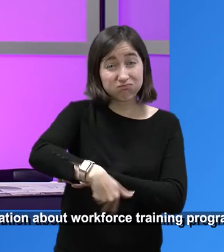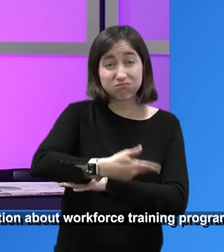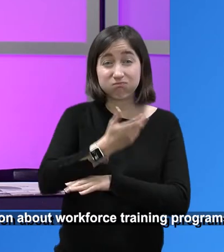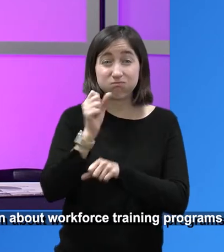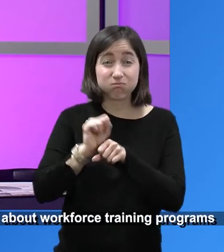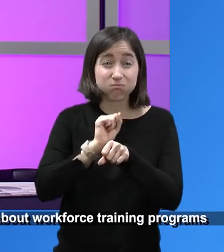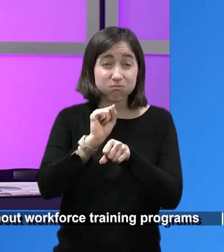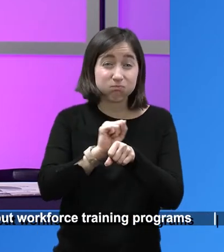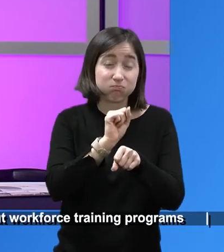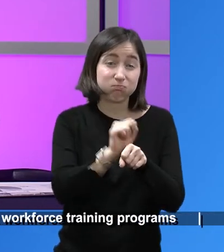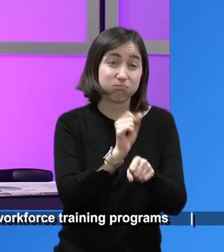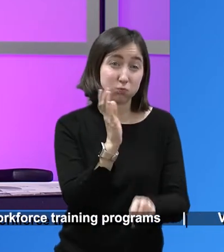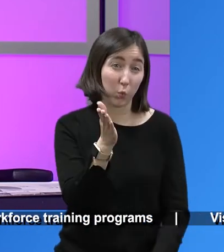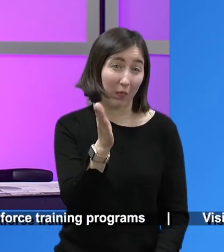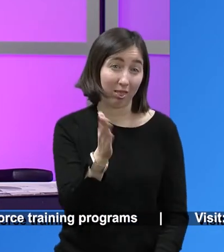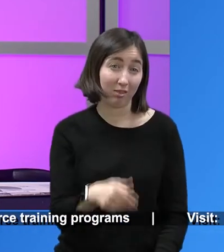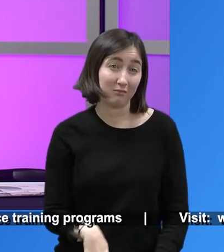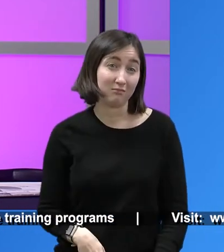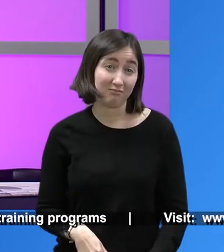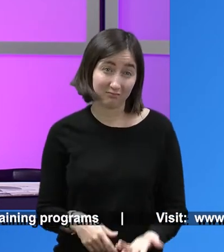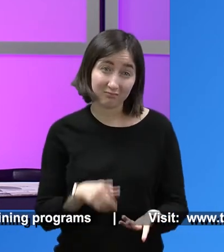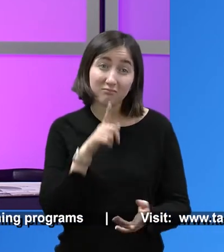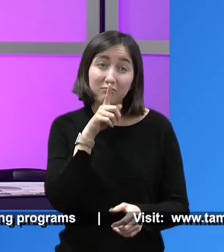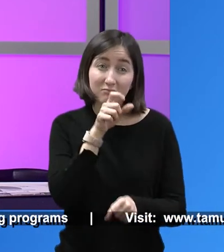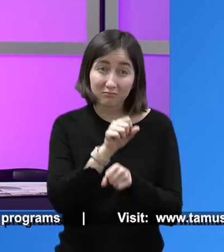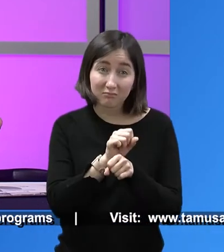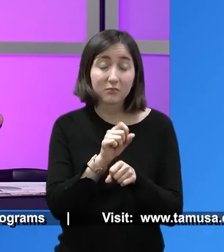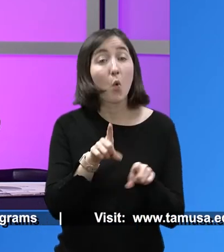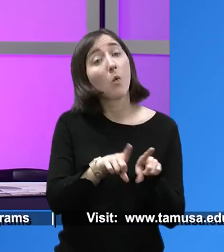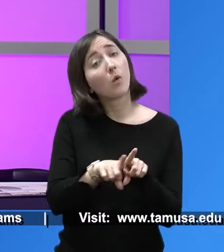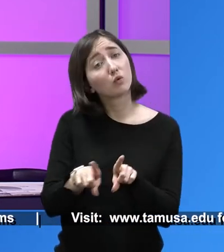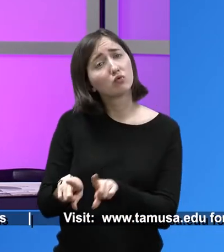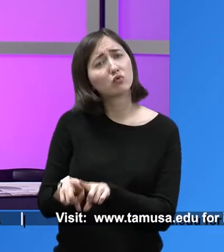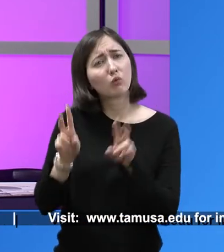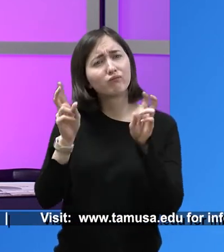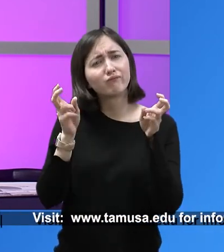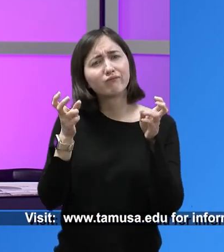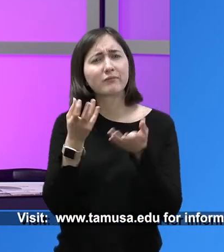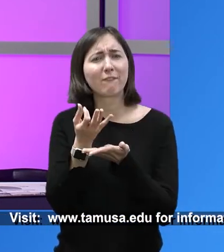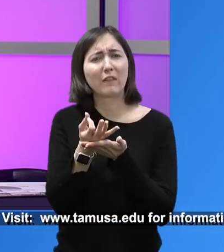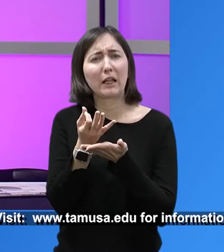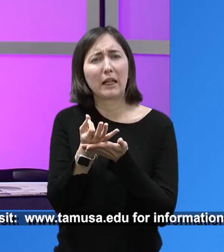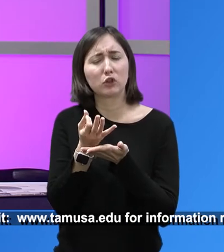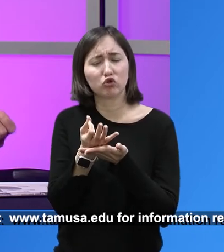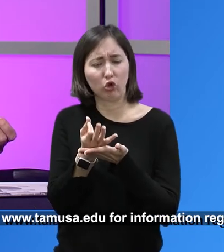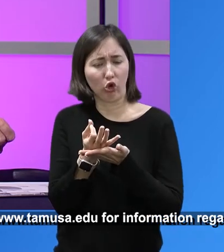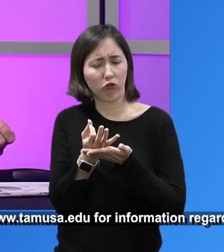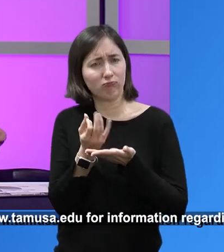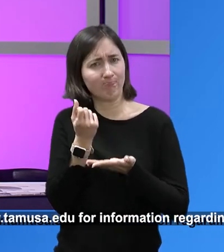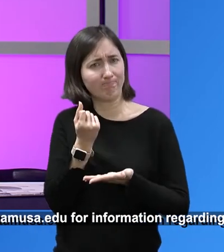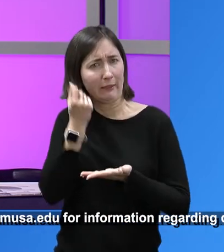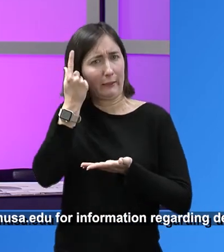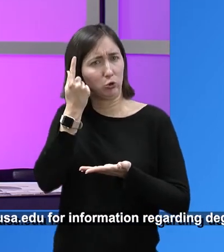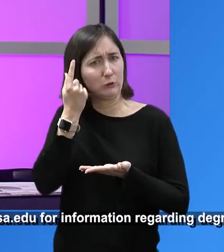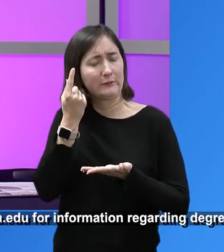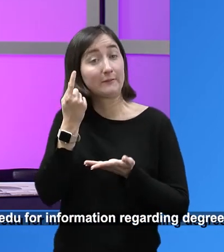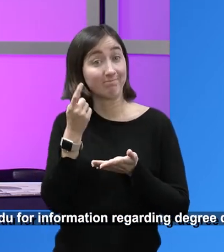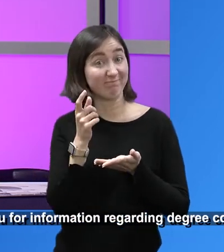piece I know that, you we're going to be talking about is that whole idea of financial literacy and knowing what you have and what you don't have.